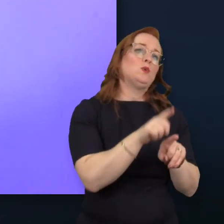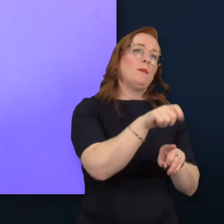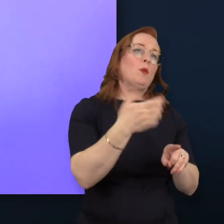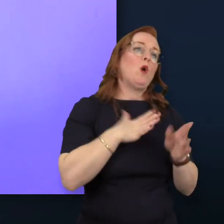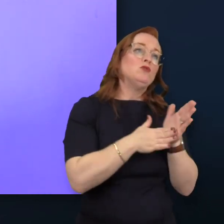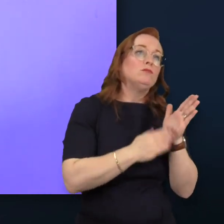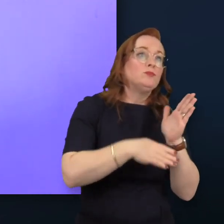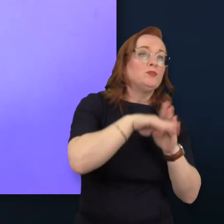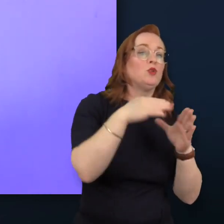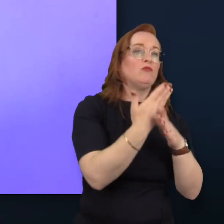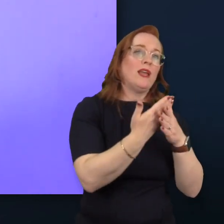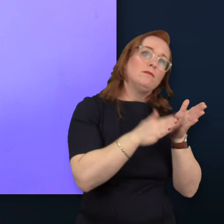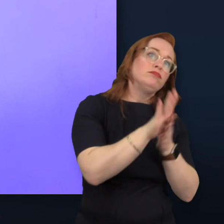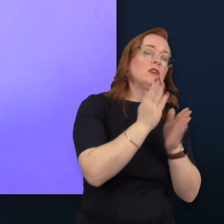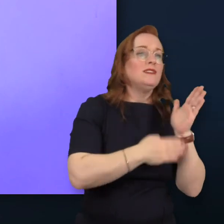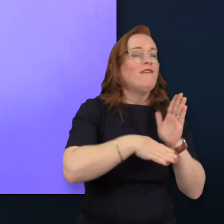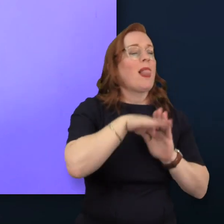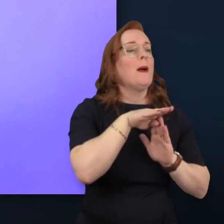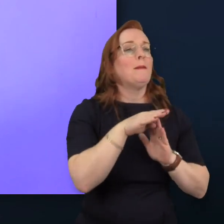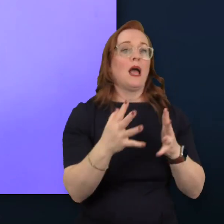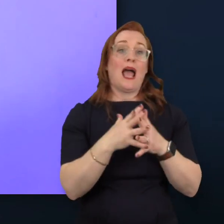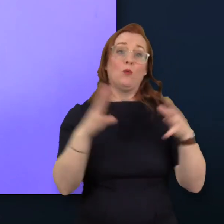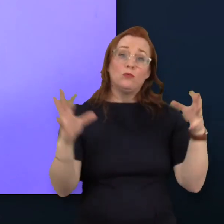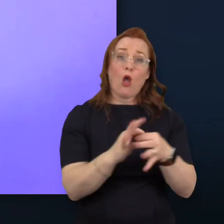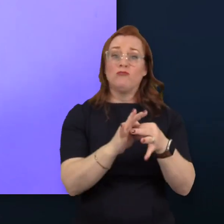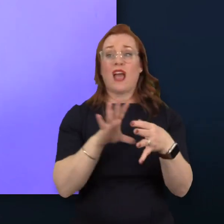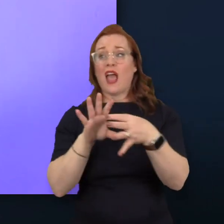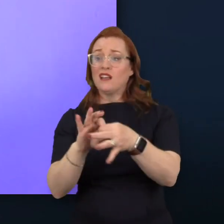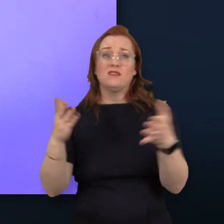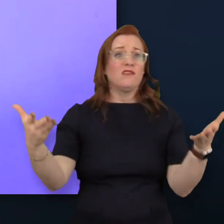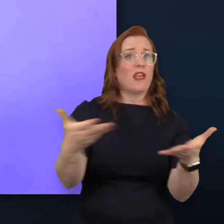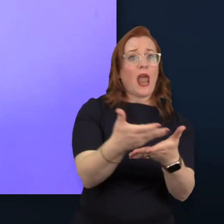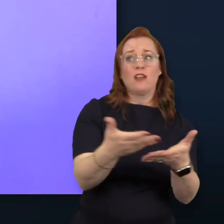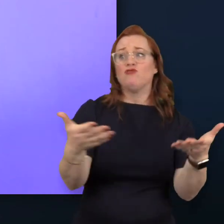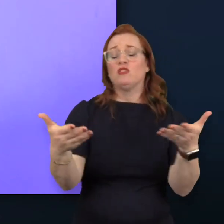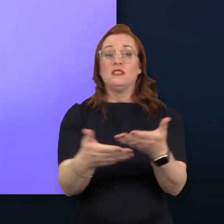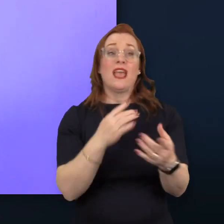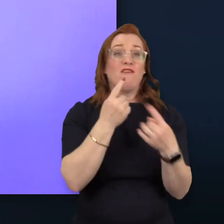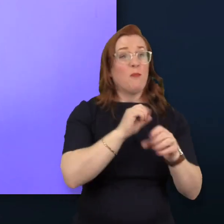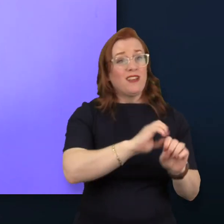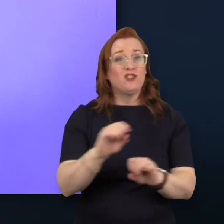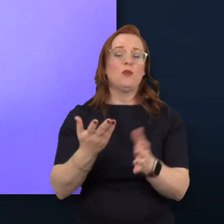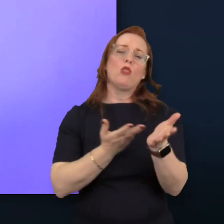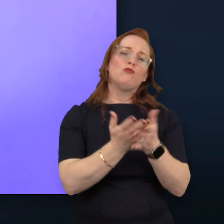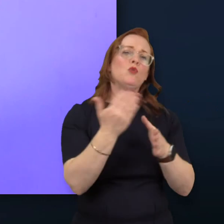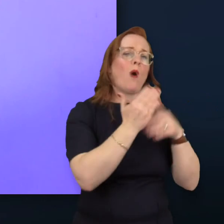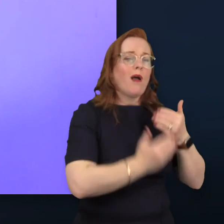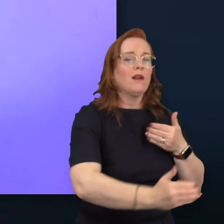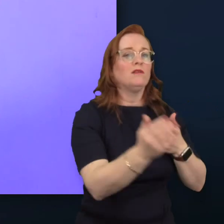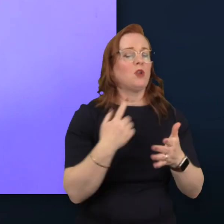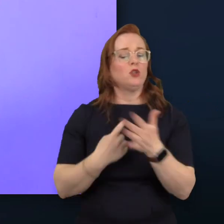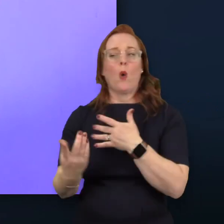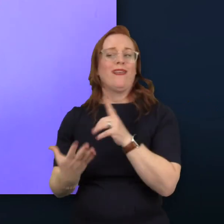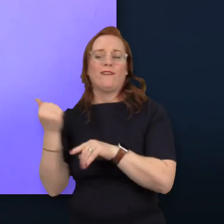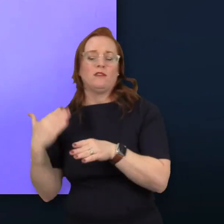careers inside the industry with contacts connections information throughout their working life not just at the beginning